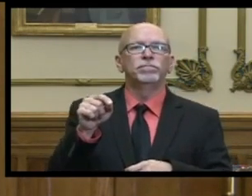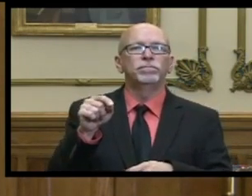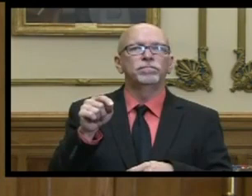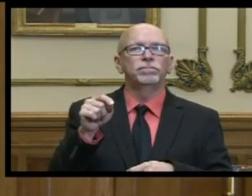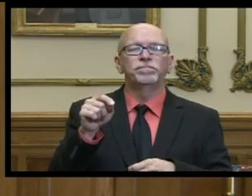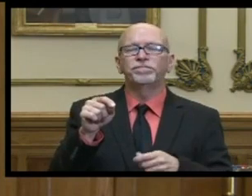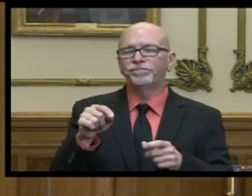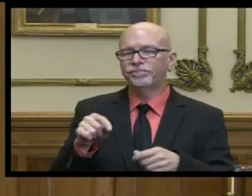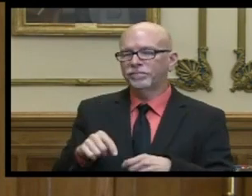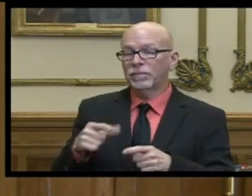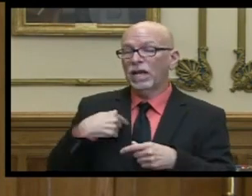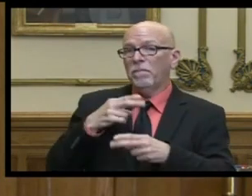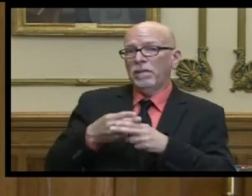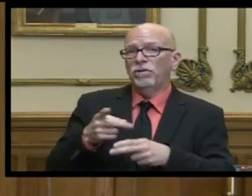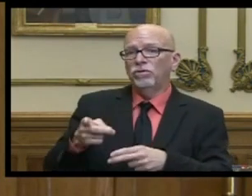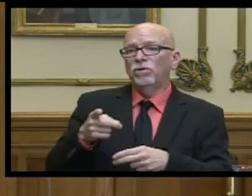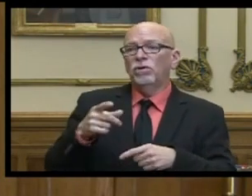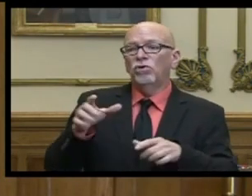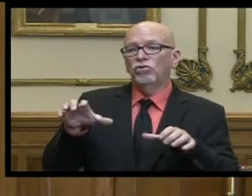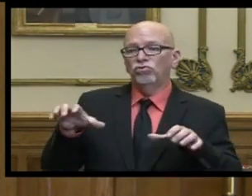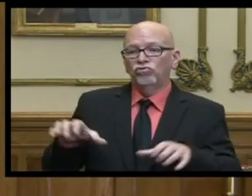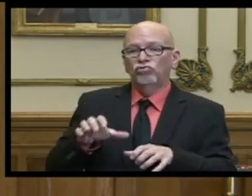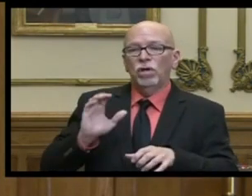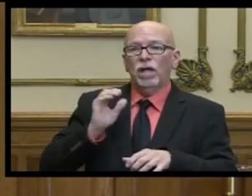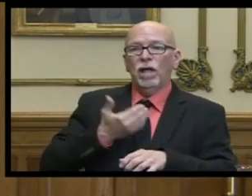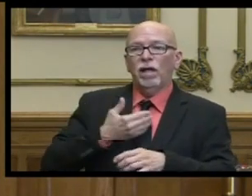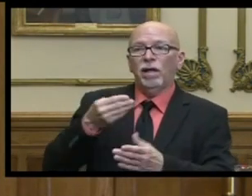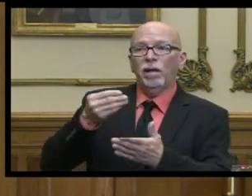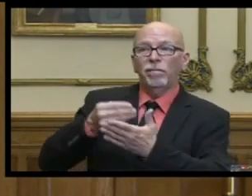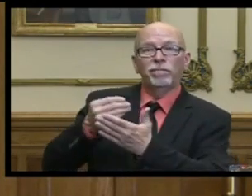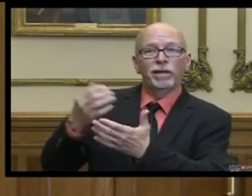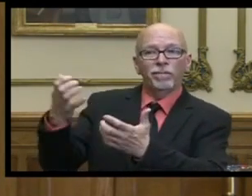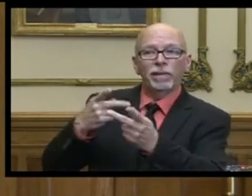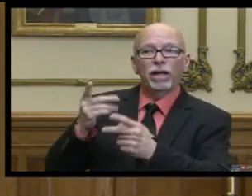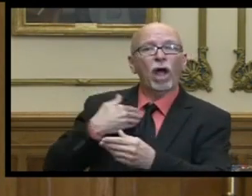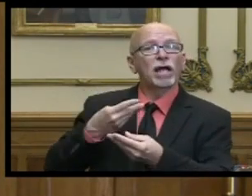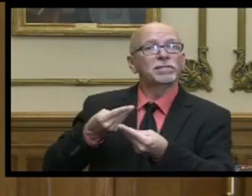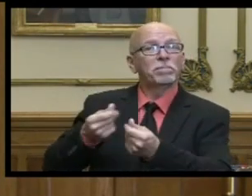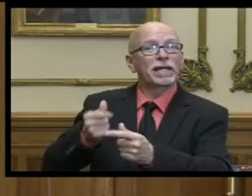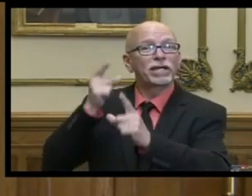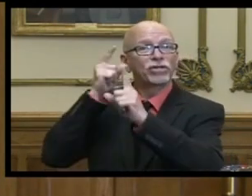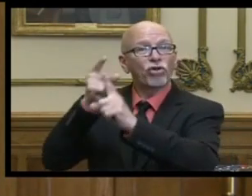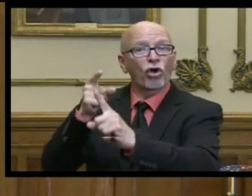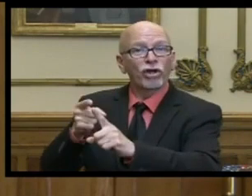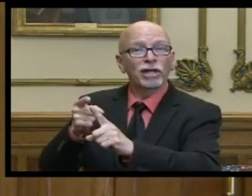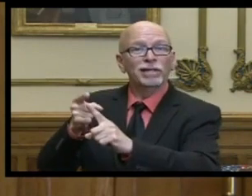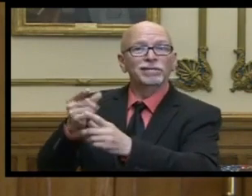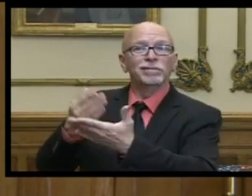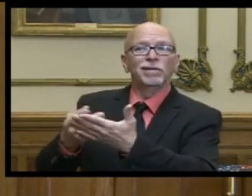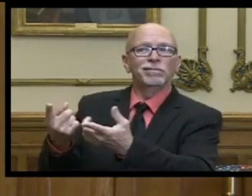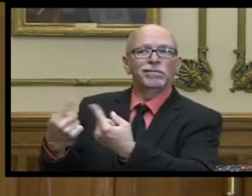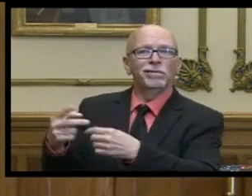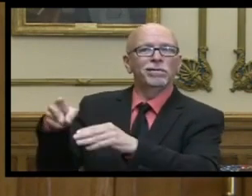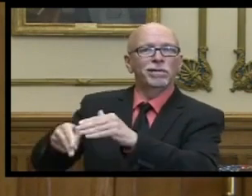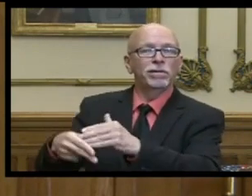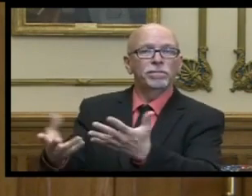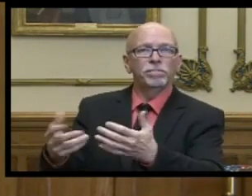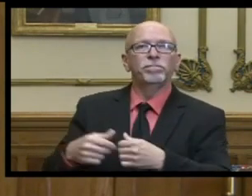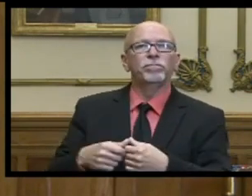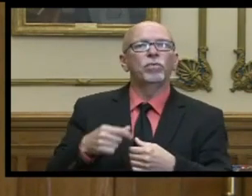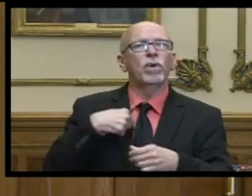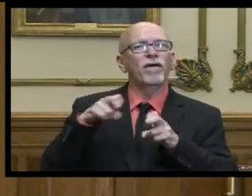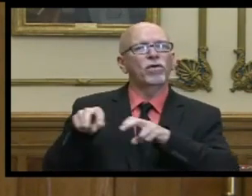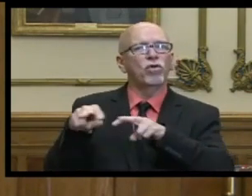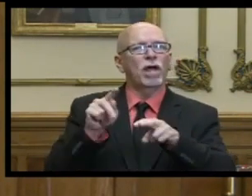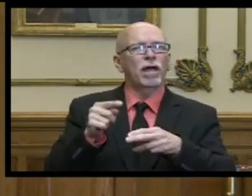as i mentioned executing the uh the reversions uh and the spending targets that we've got um also looking at the the